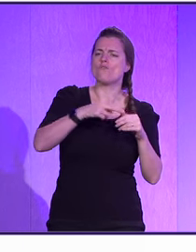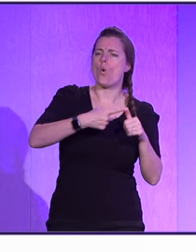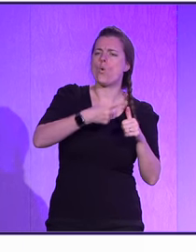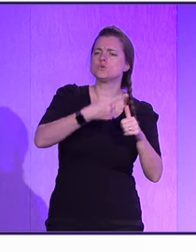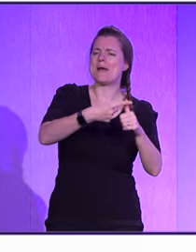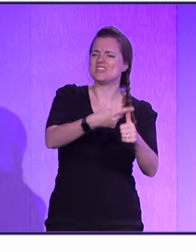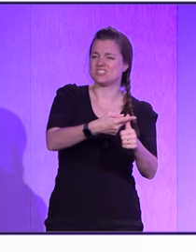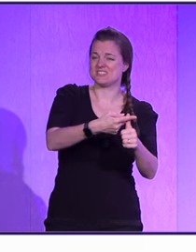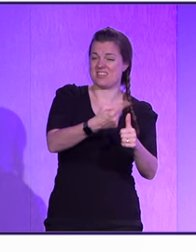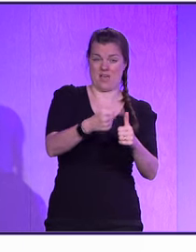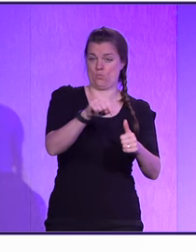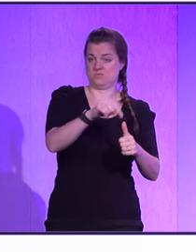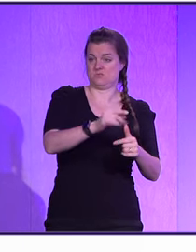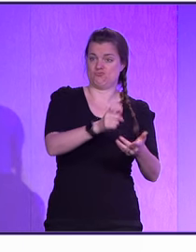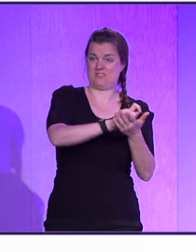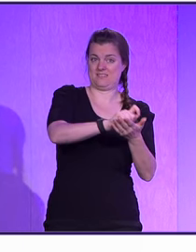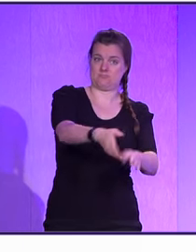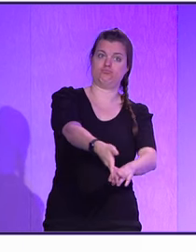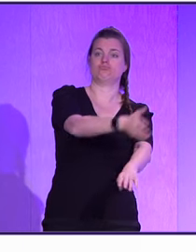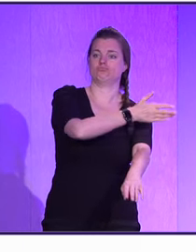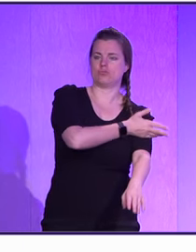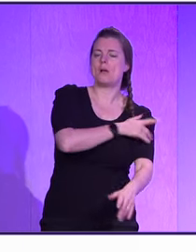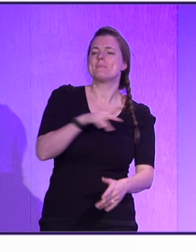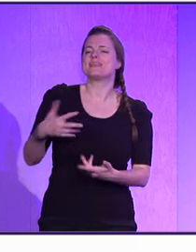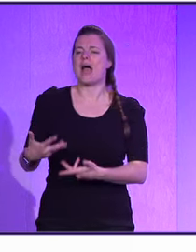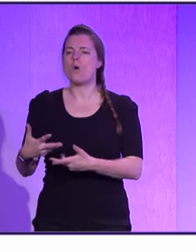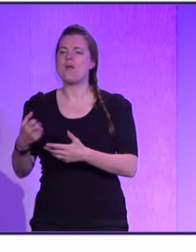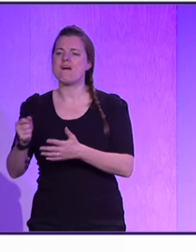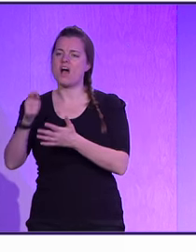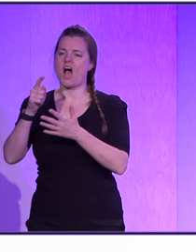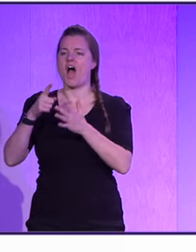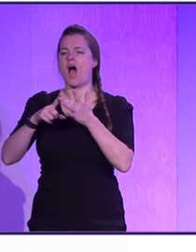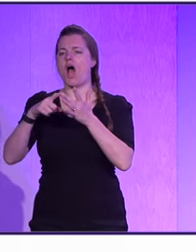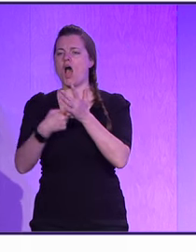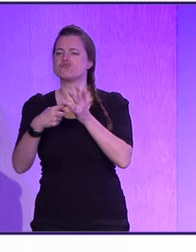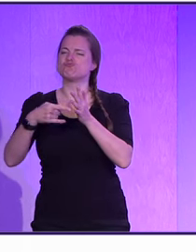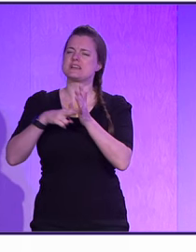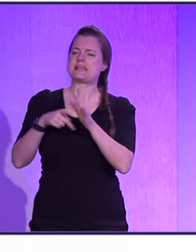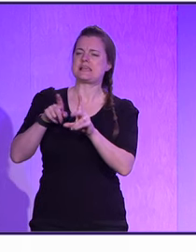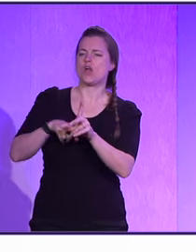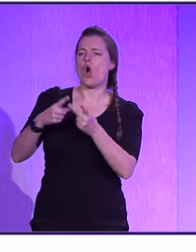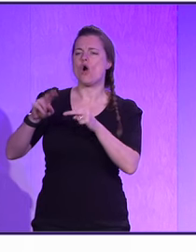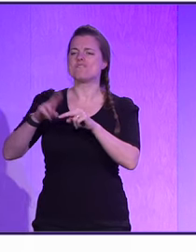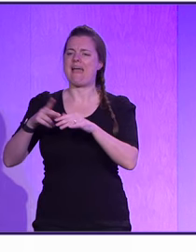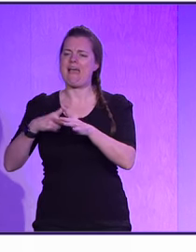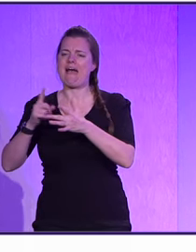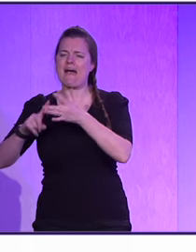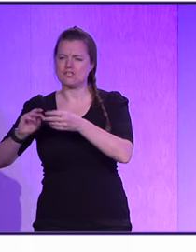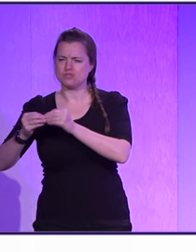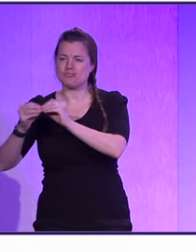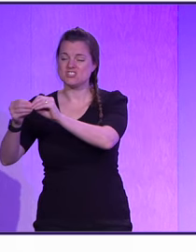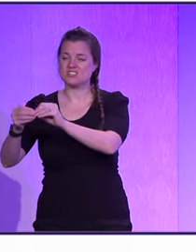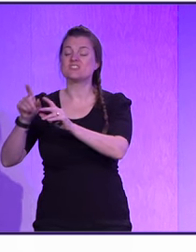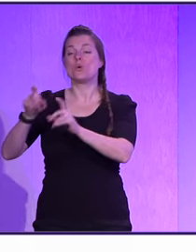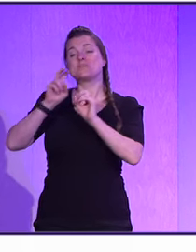And now, there's a new one, the Ironies of Geni Automation. And it's completely predicting all the things that we're seeing about